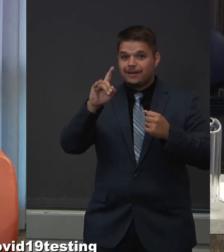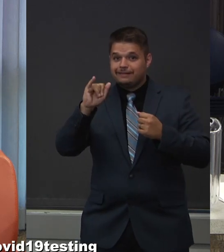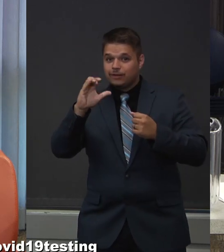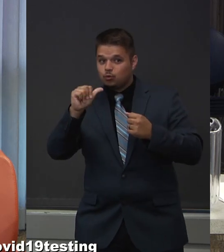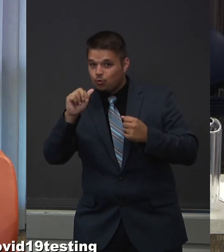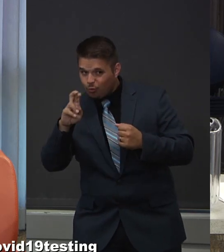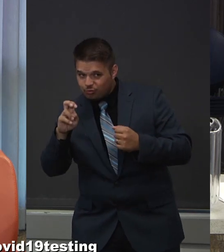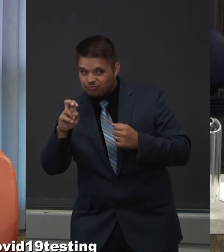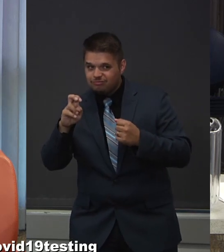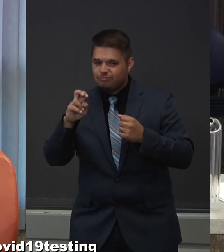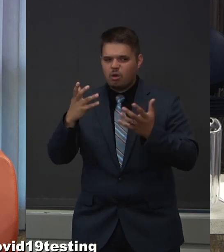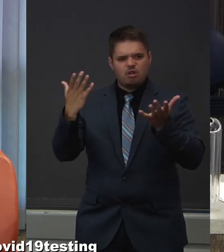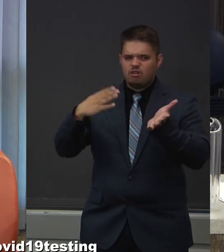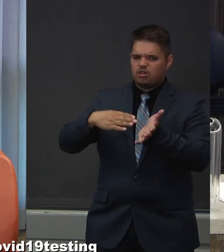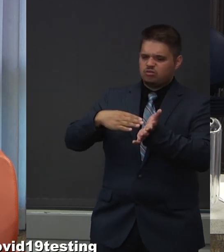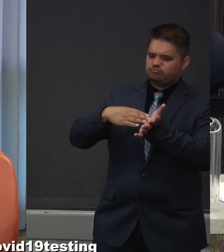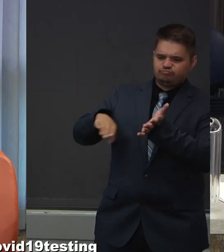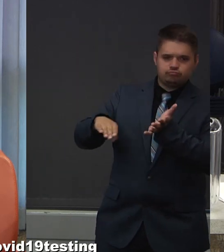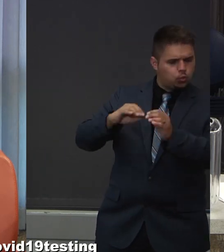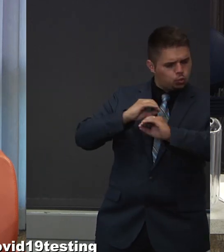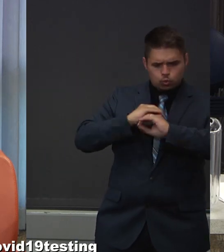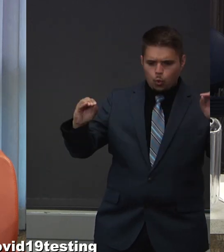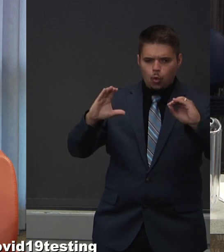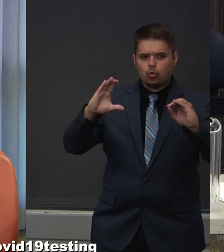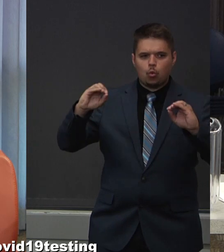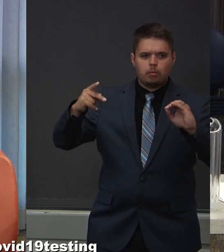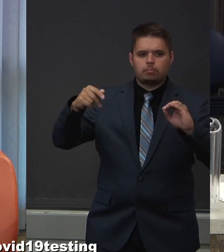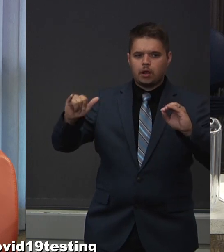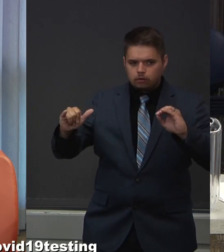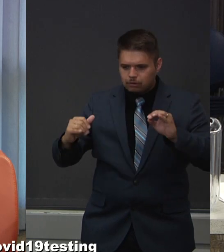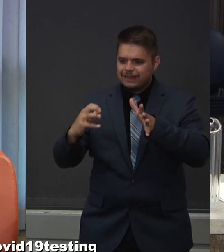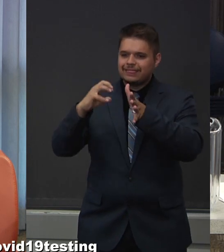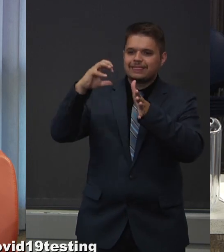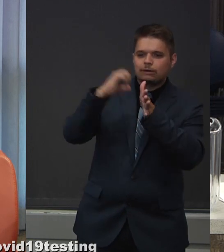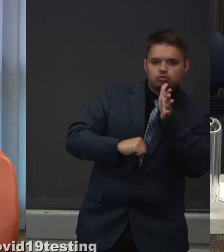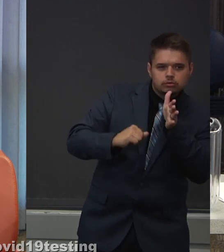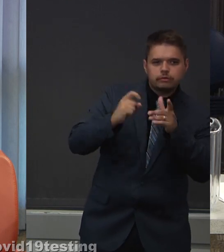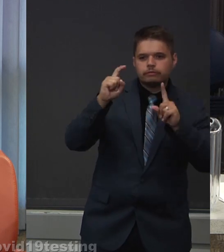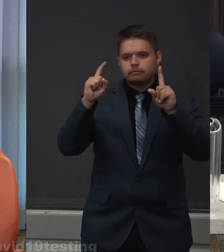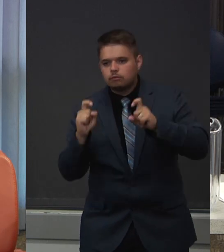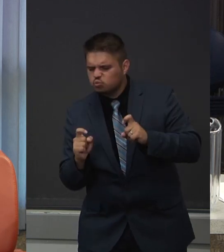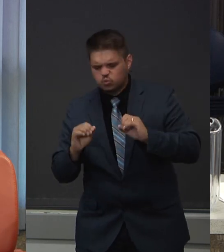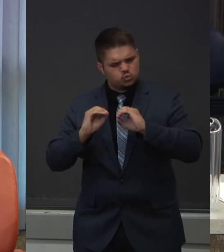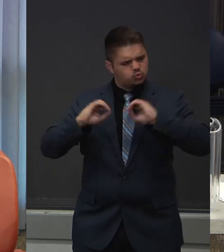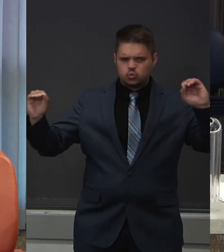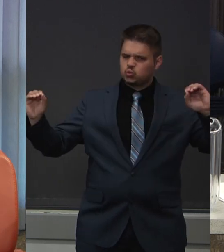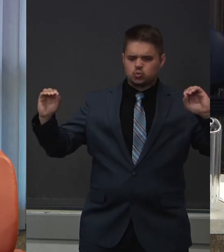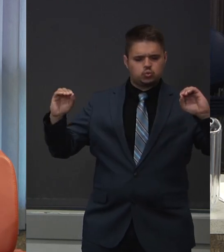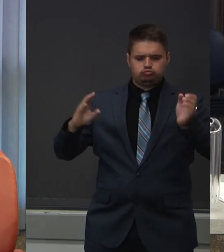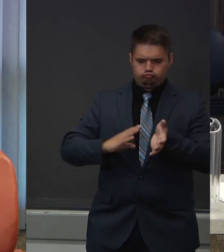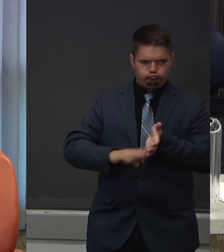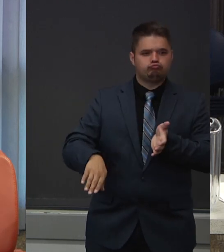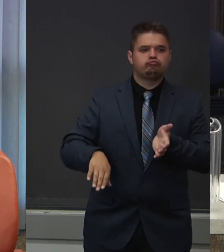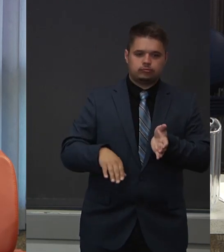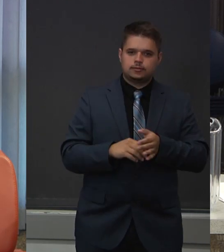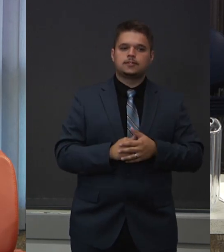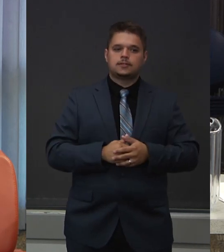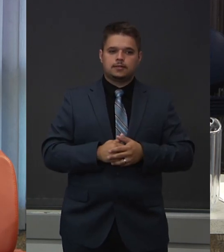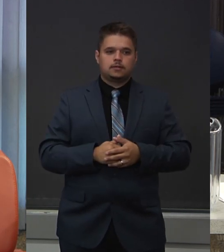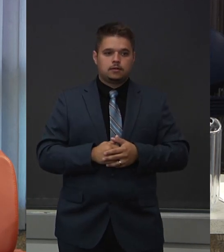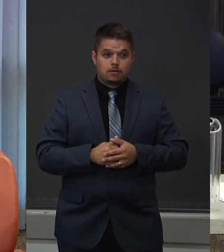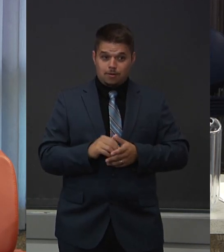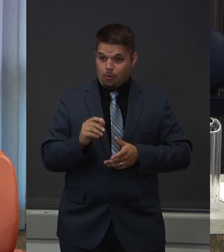-insurance, and deductibles for COVID-19 testing. If you have questions about your health insurance coverage,